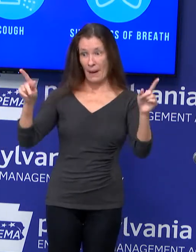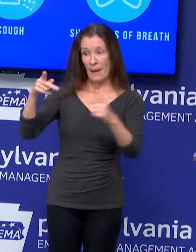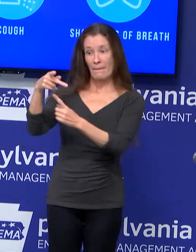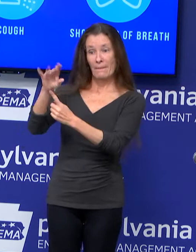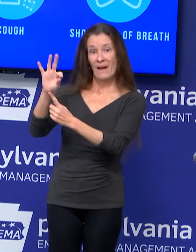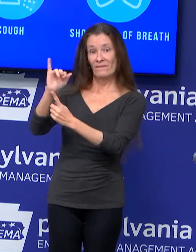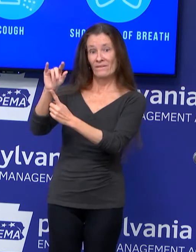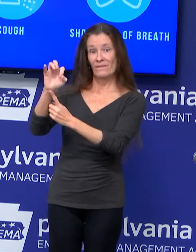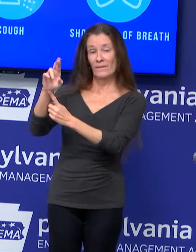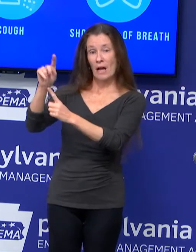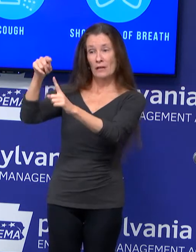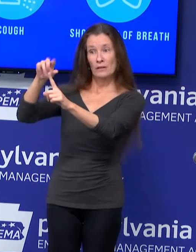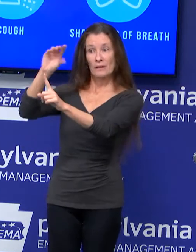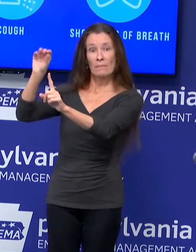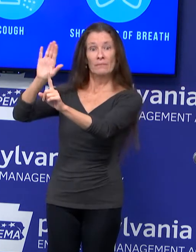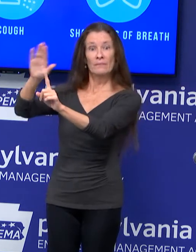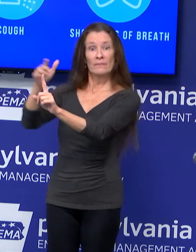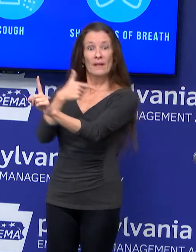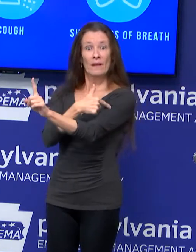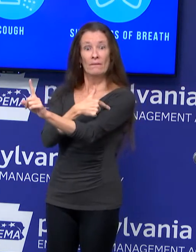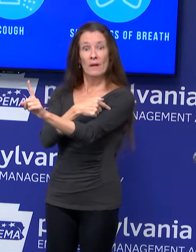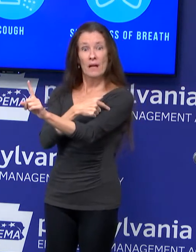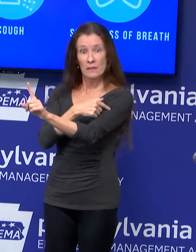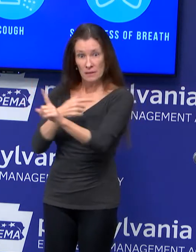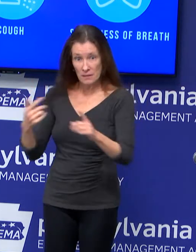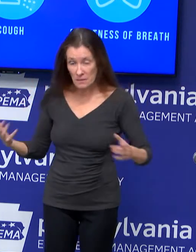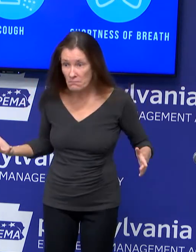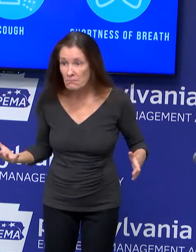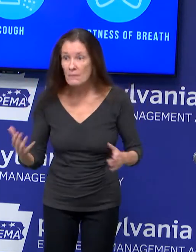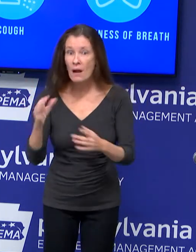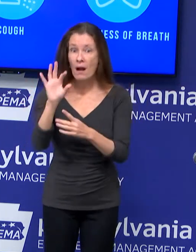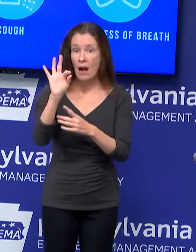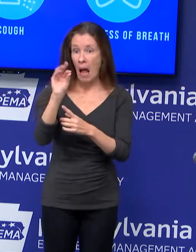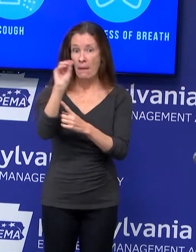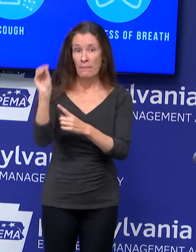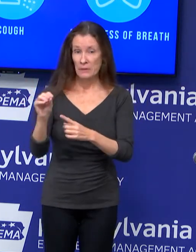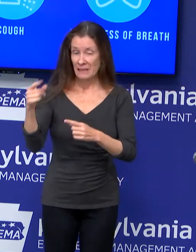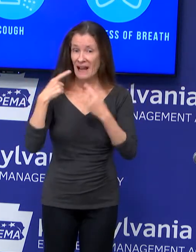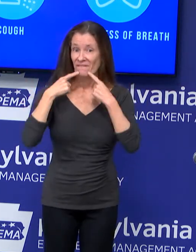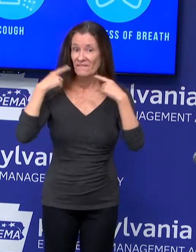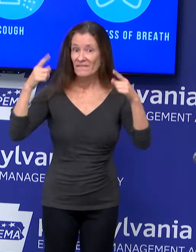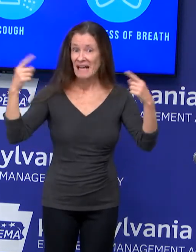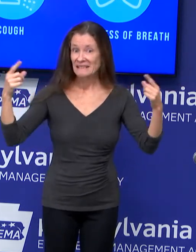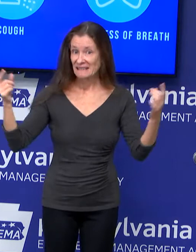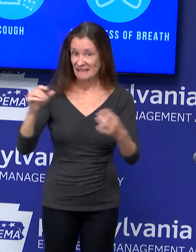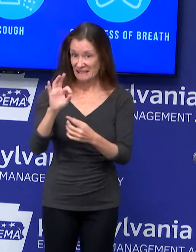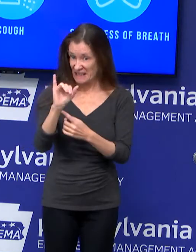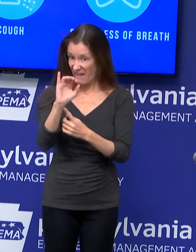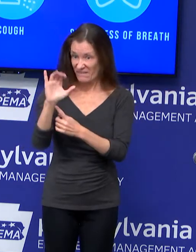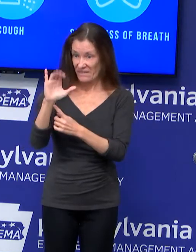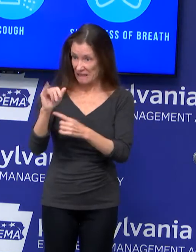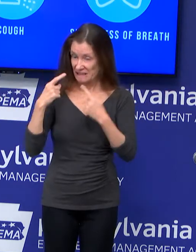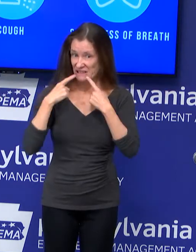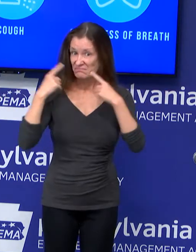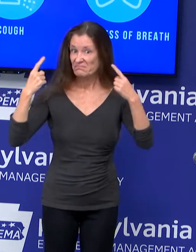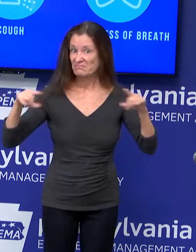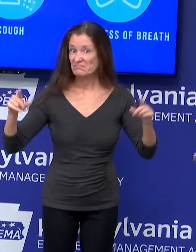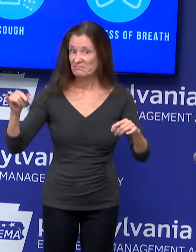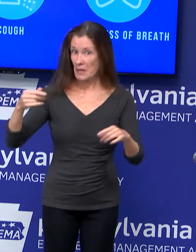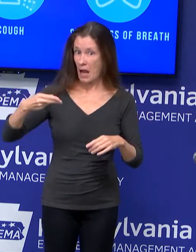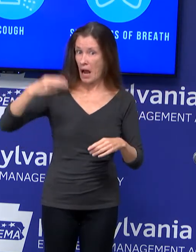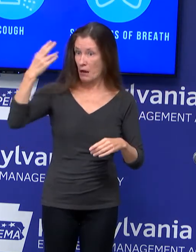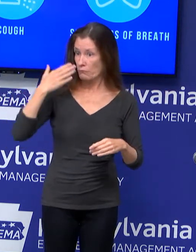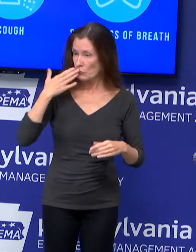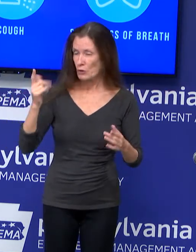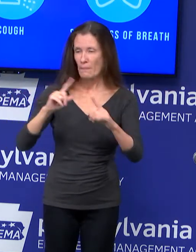said up to 90% effective. They have finished their efficacy studies. They still haven't finished all their safety studies. They're